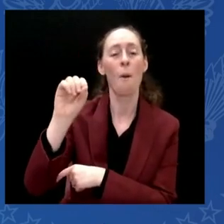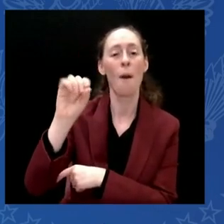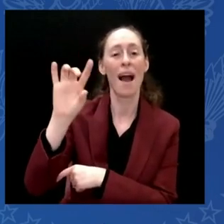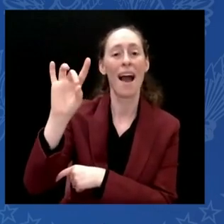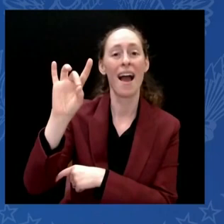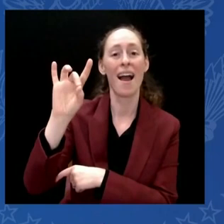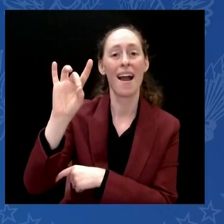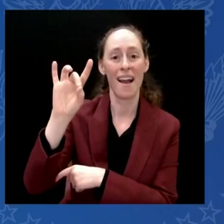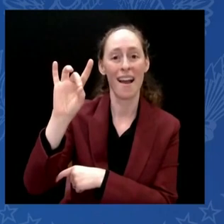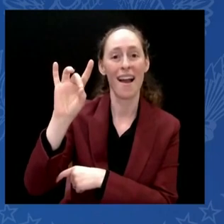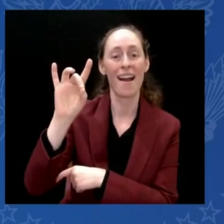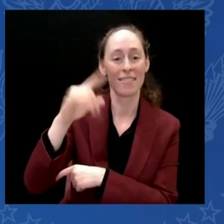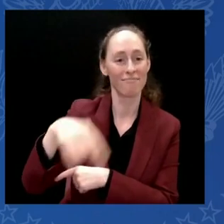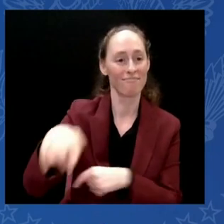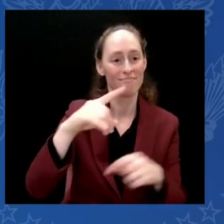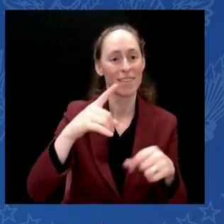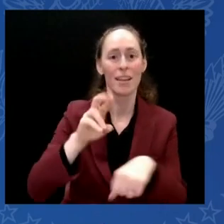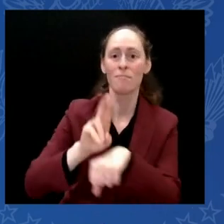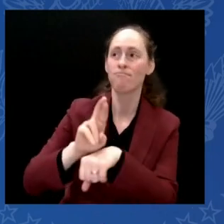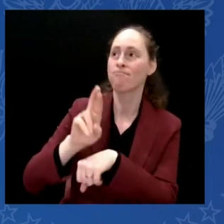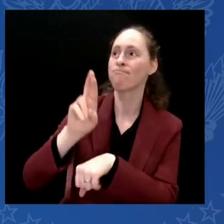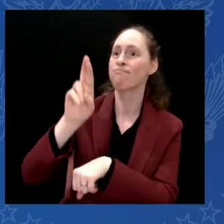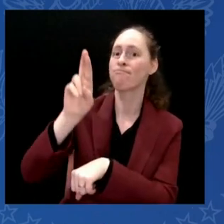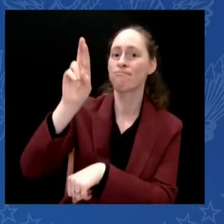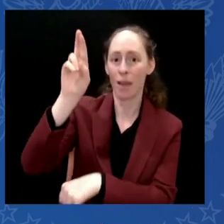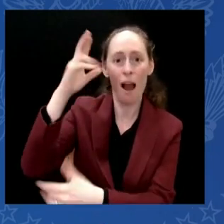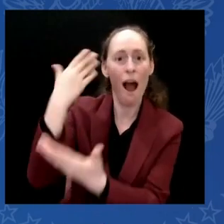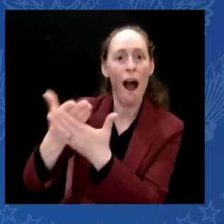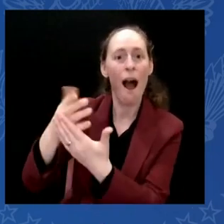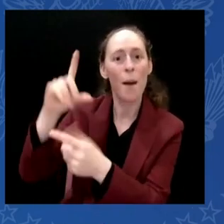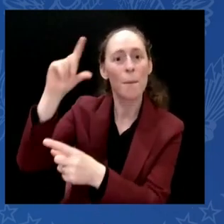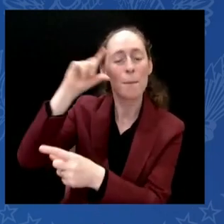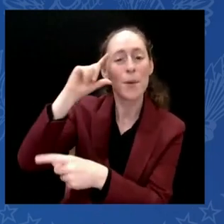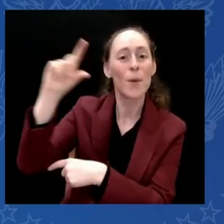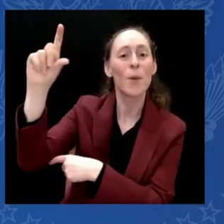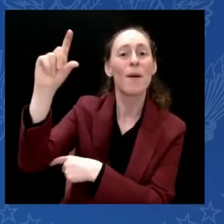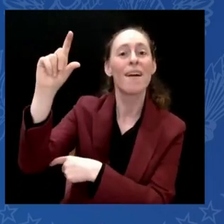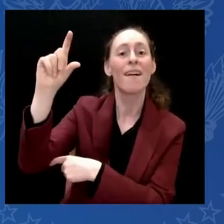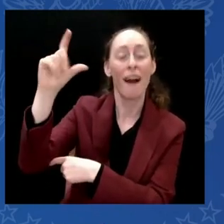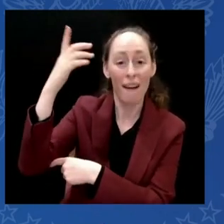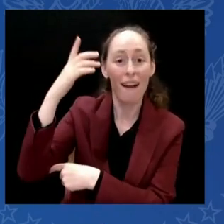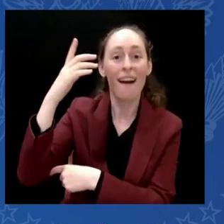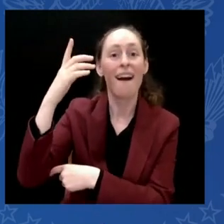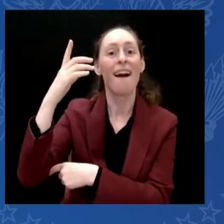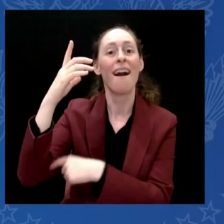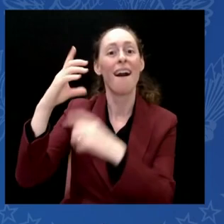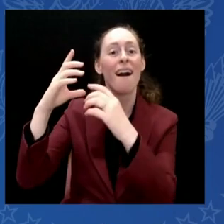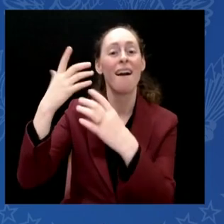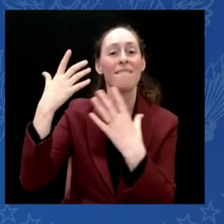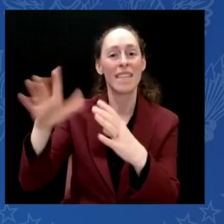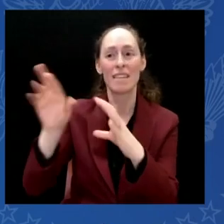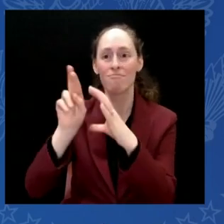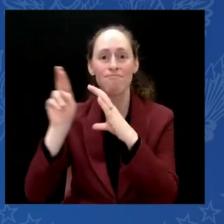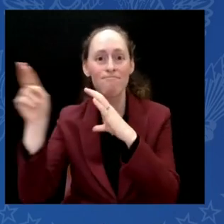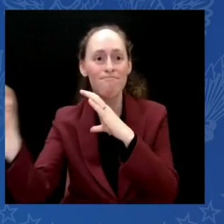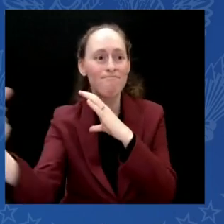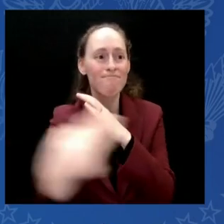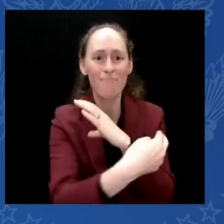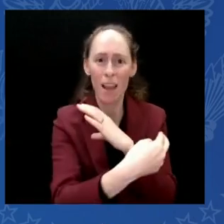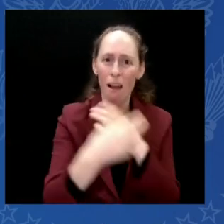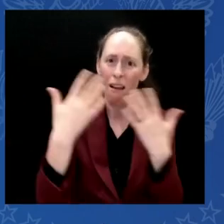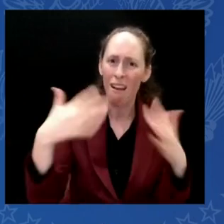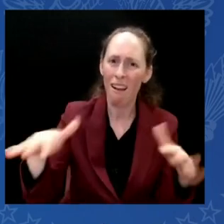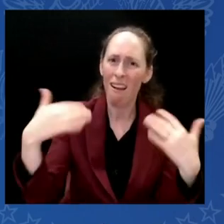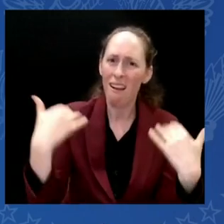Christmas Eve, they read the story of Christmas creation from the King James Bible. It went, in the beginning, God created